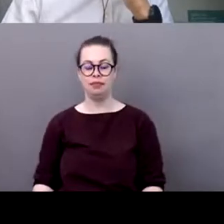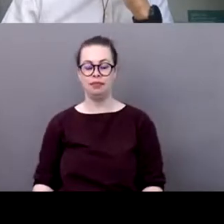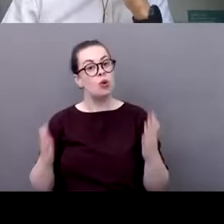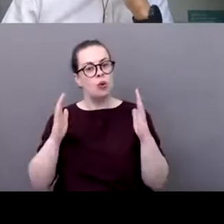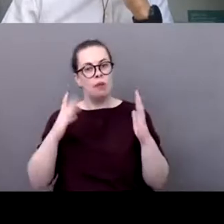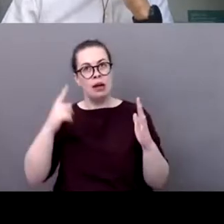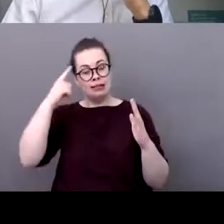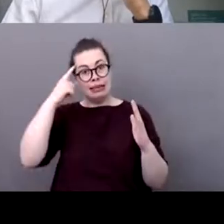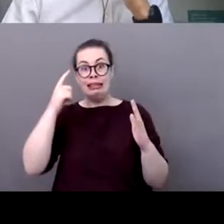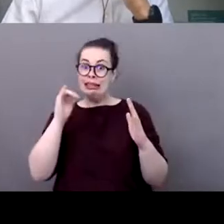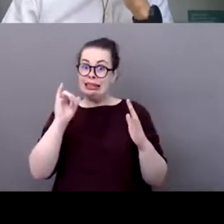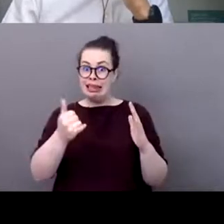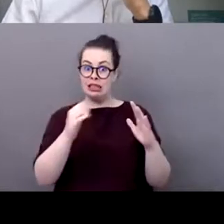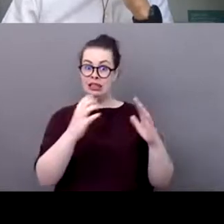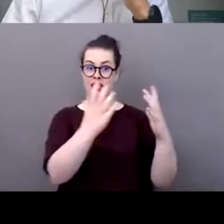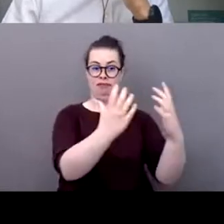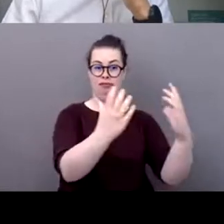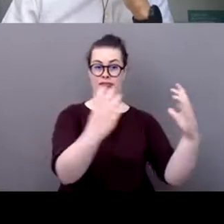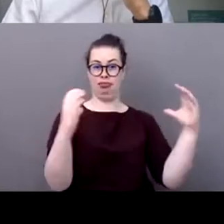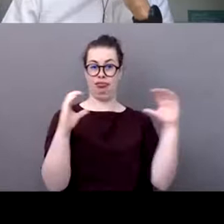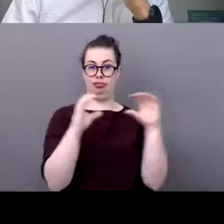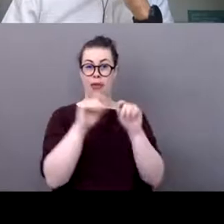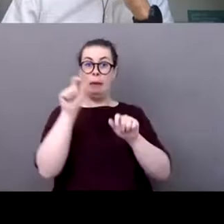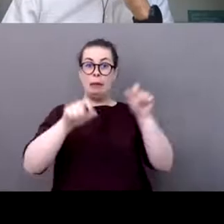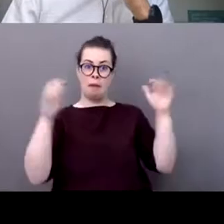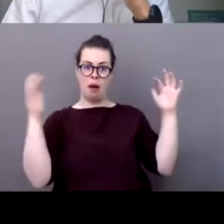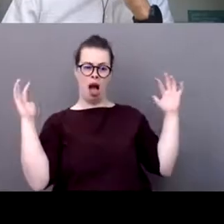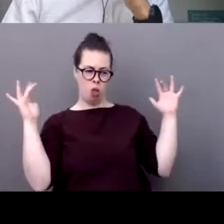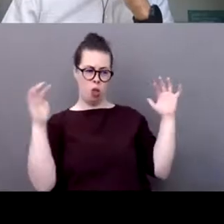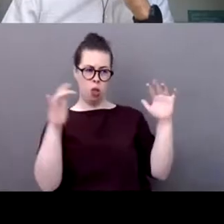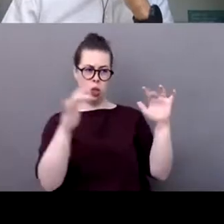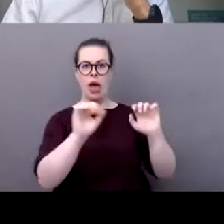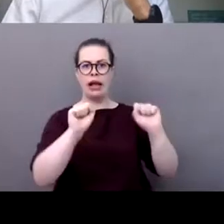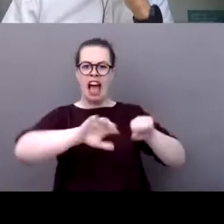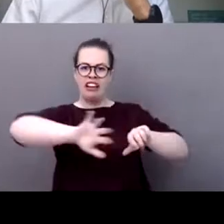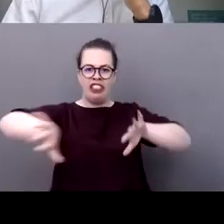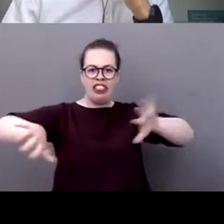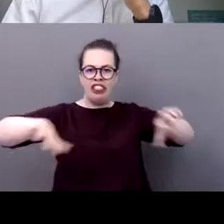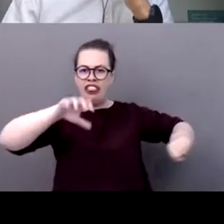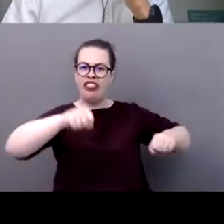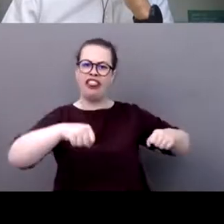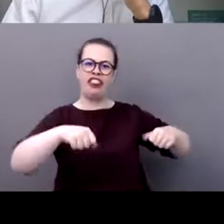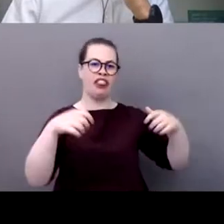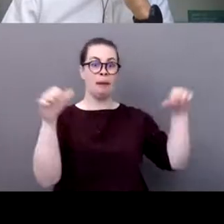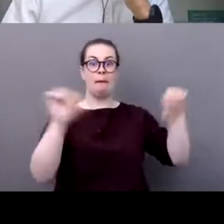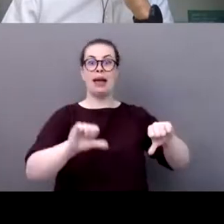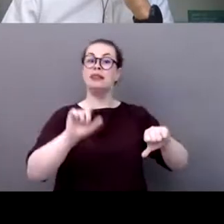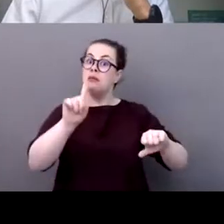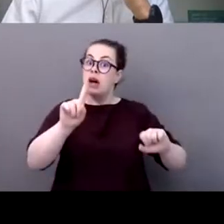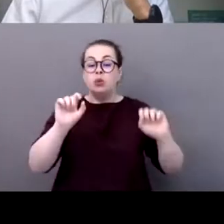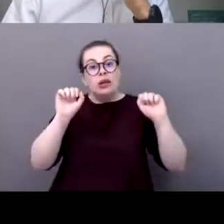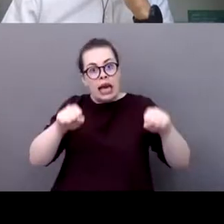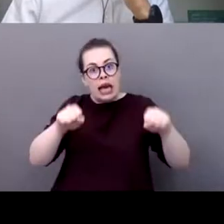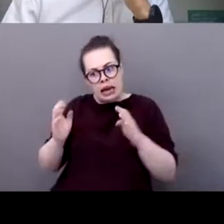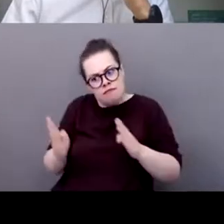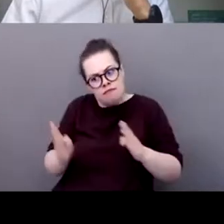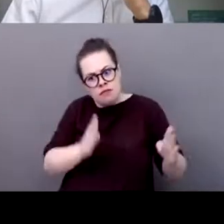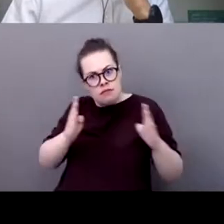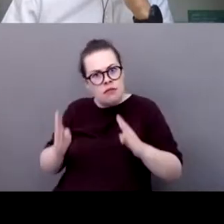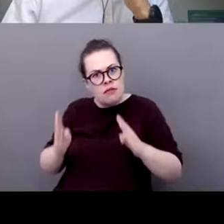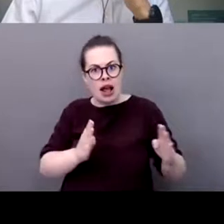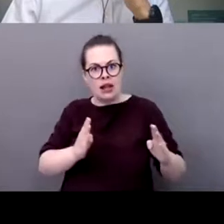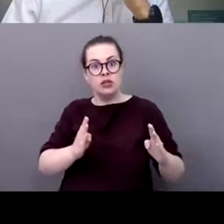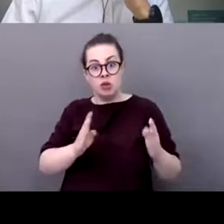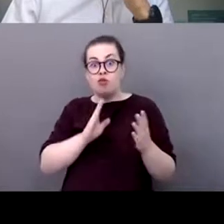but there is knowledge out there there are a lot of good organizations and also also why we say as part of the solutions there is partnerships partnership